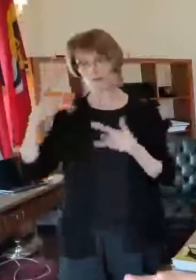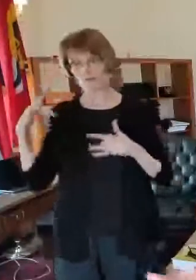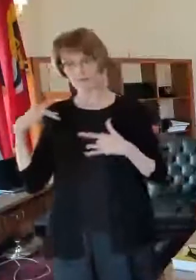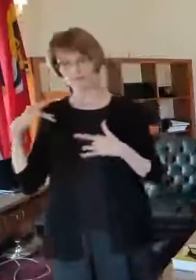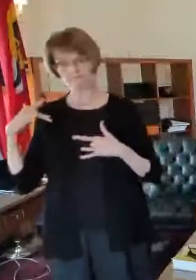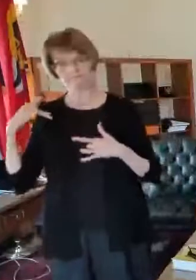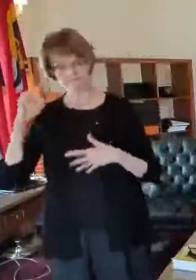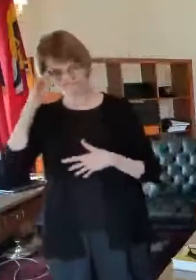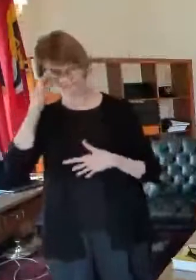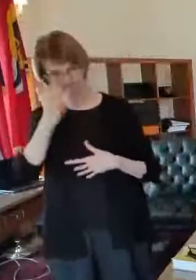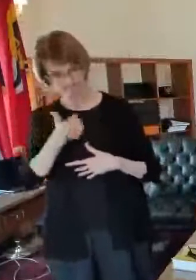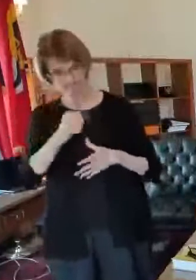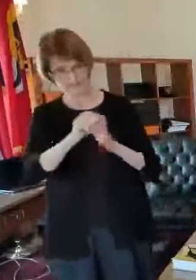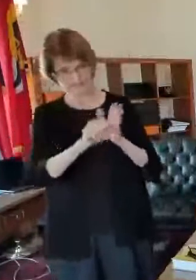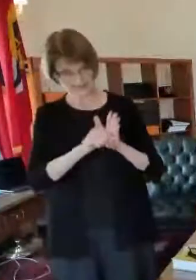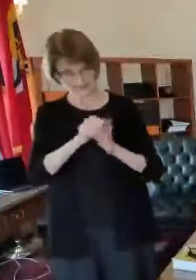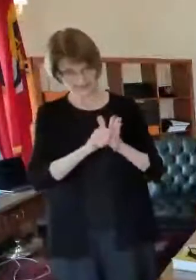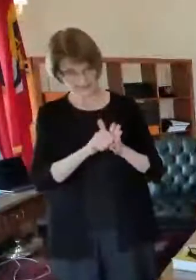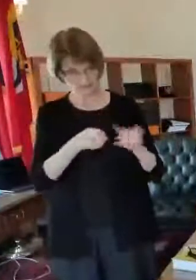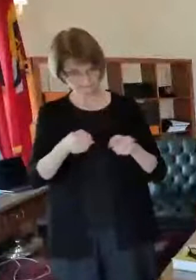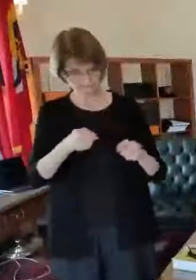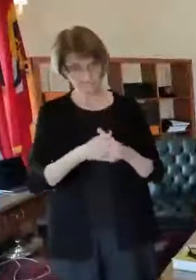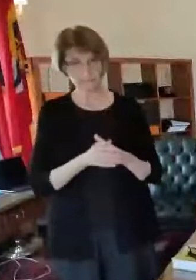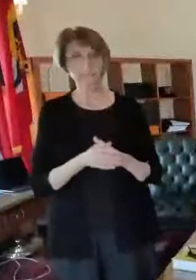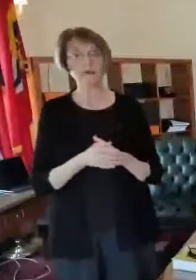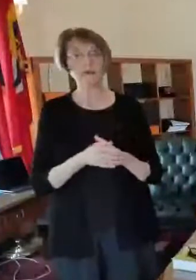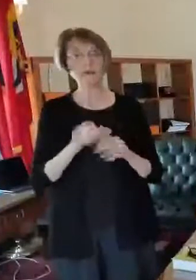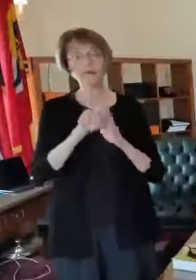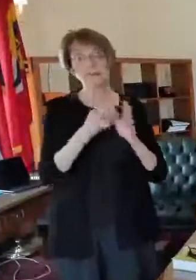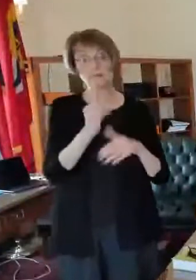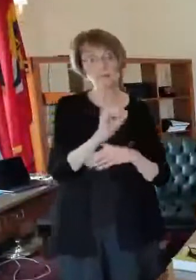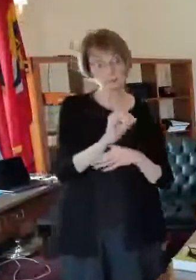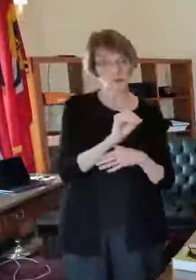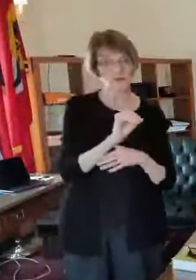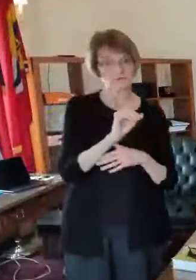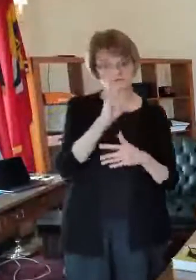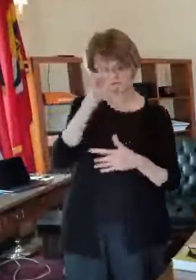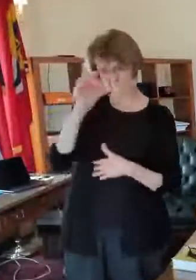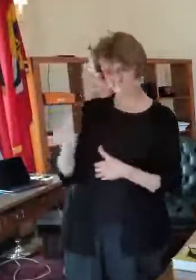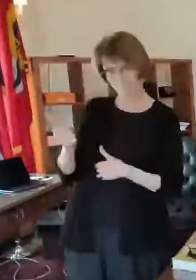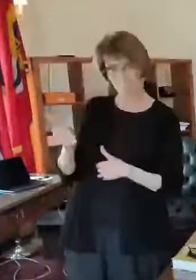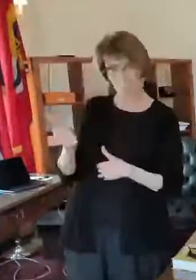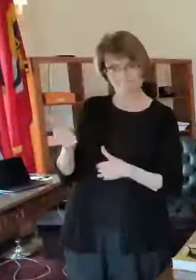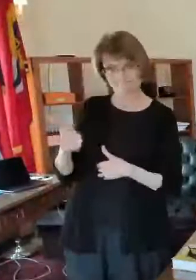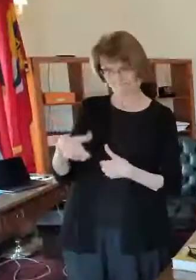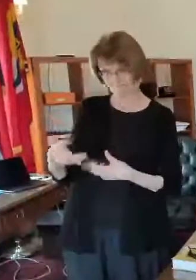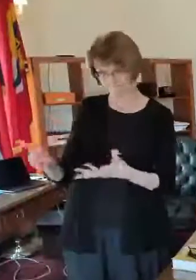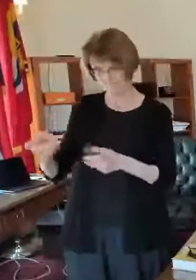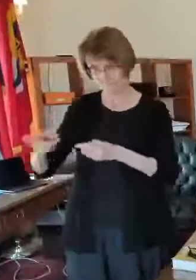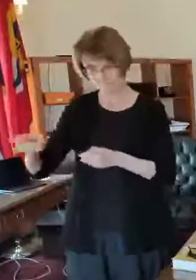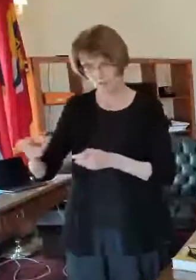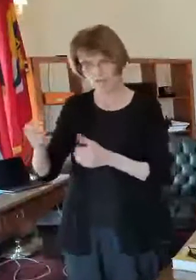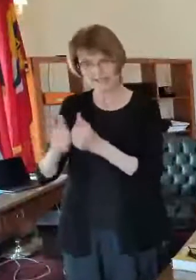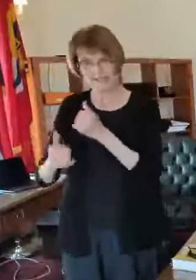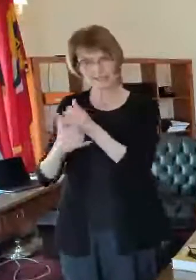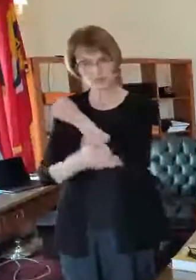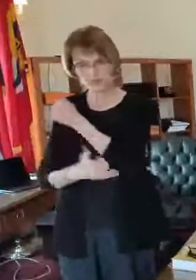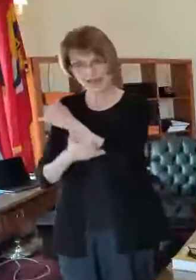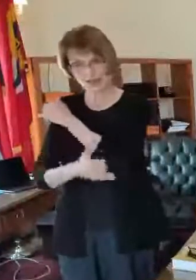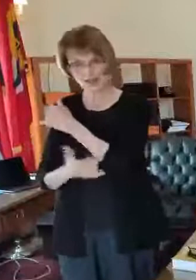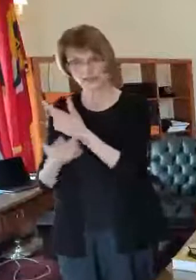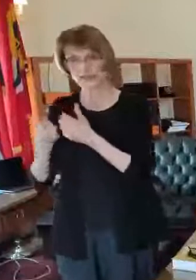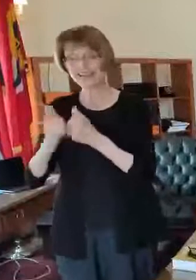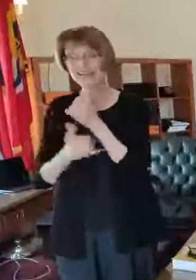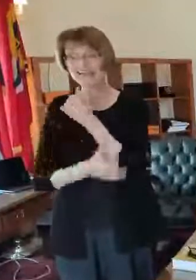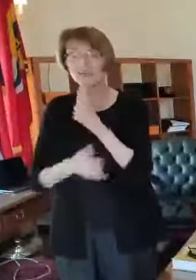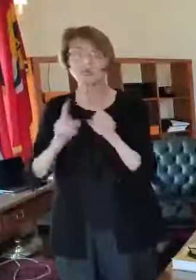the state of missouri has left it up to every county all 114 counties and so each county is doing something a little bit different